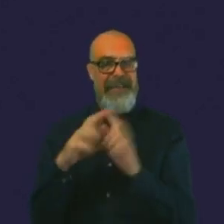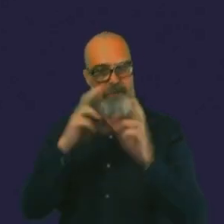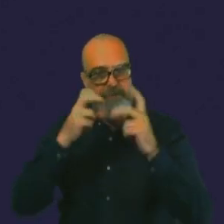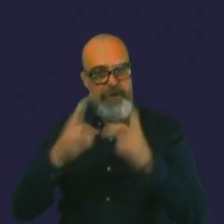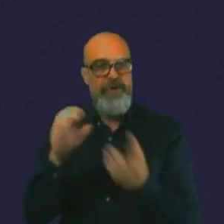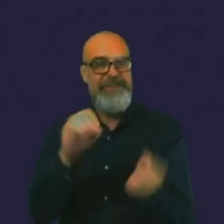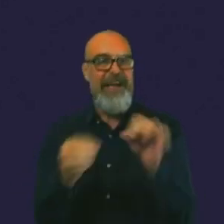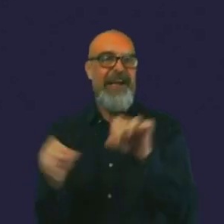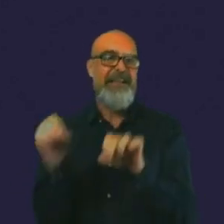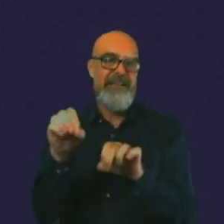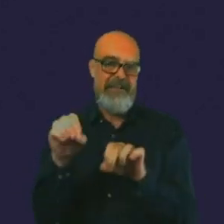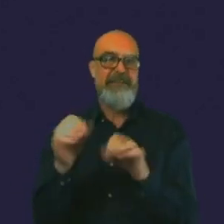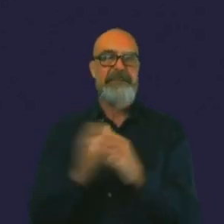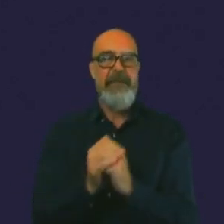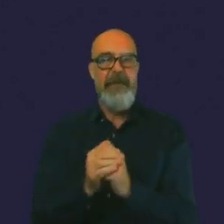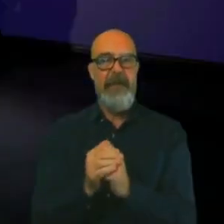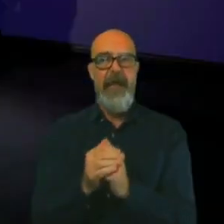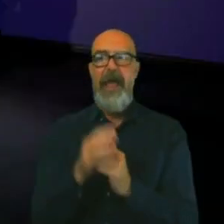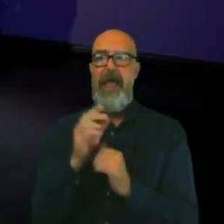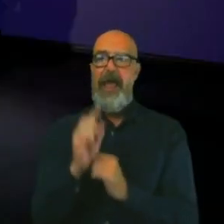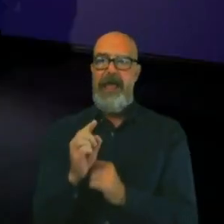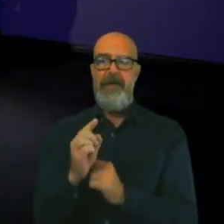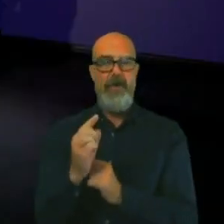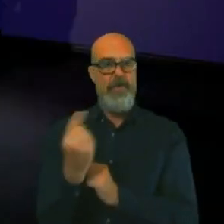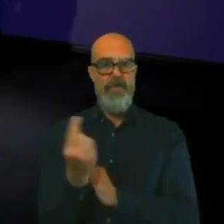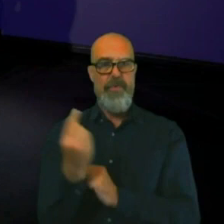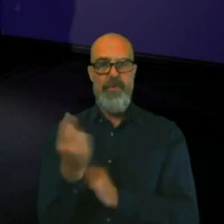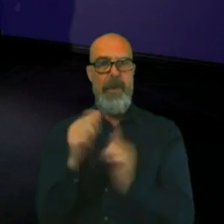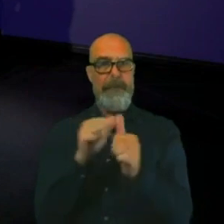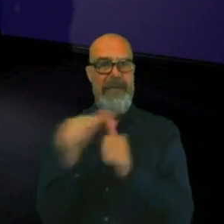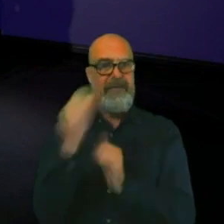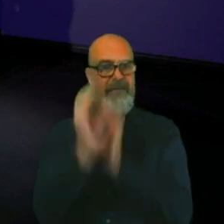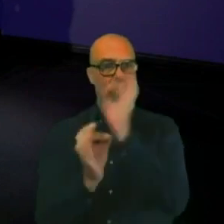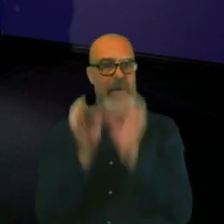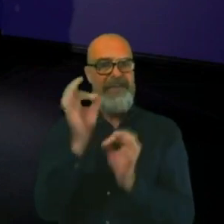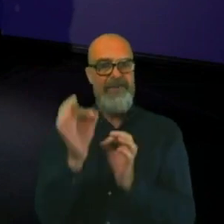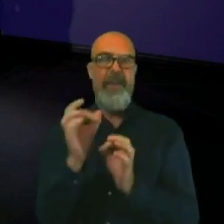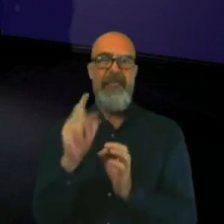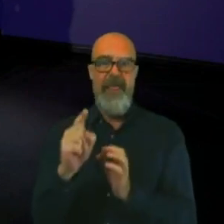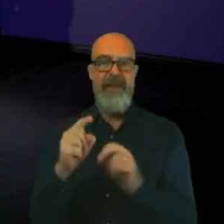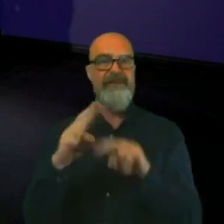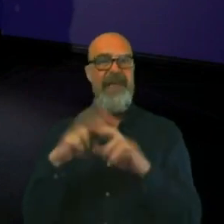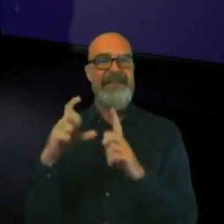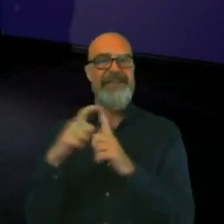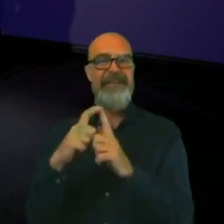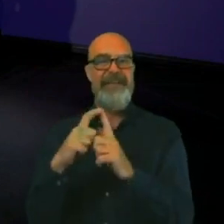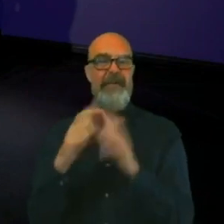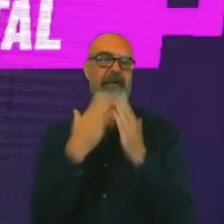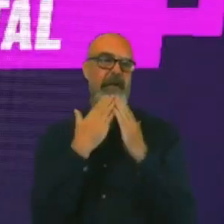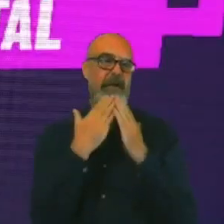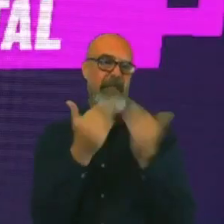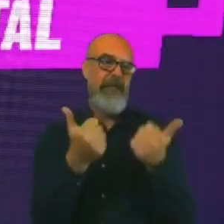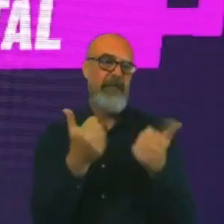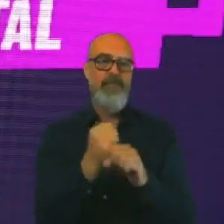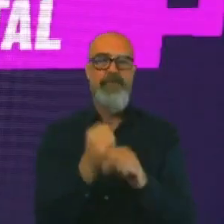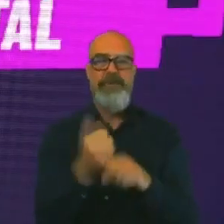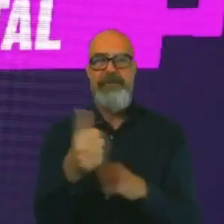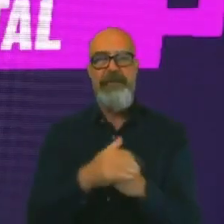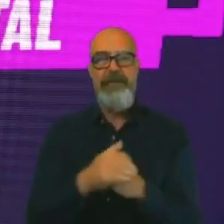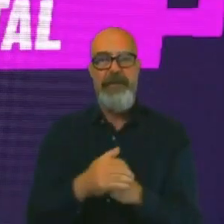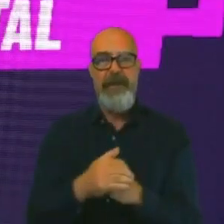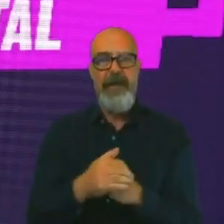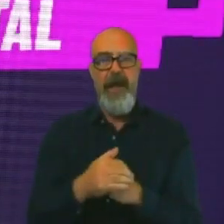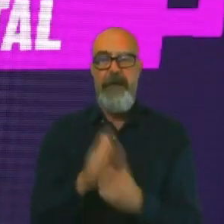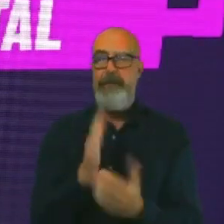better to ask the questions than none other, Fayonne Dixon. Thank you so much, Georgie. I'm super excited